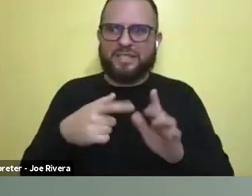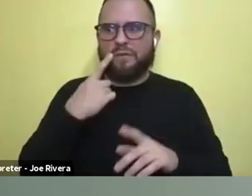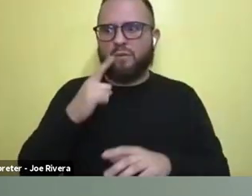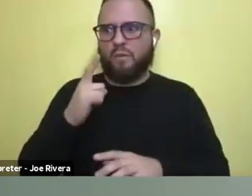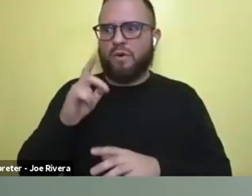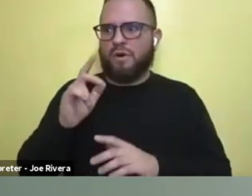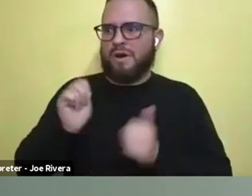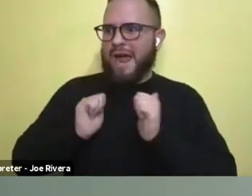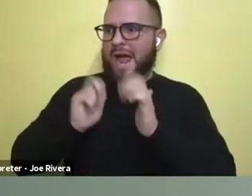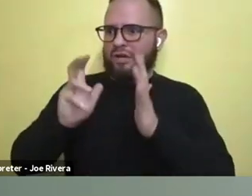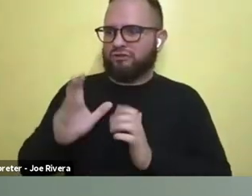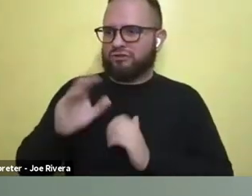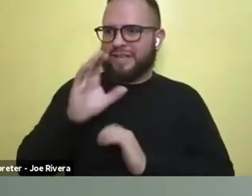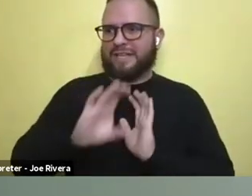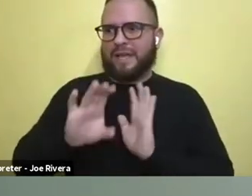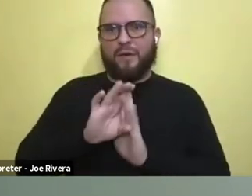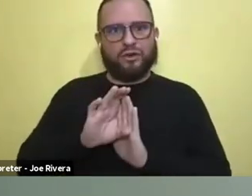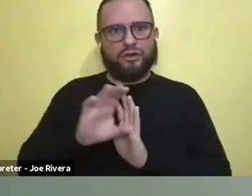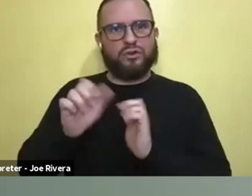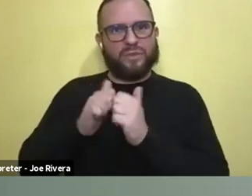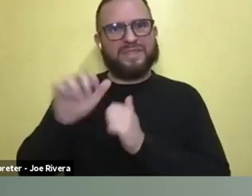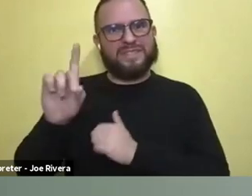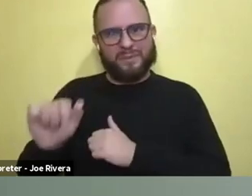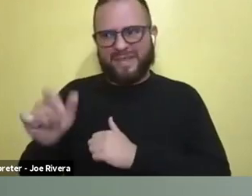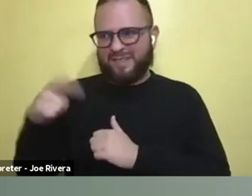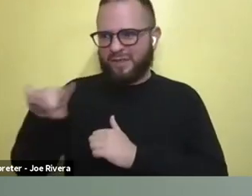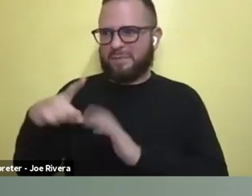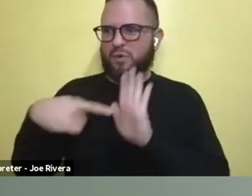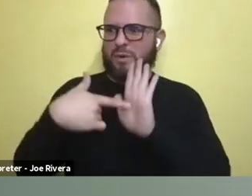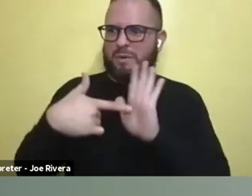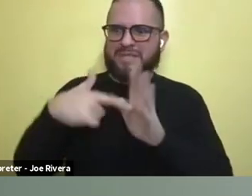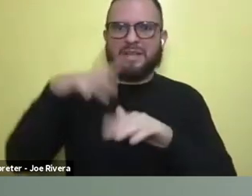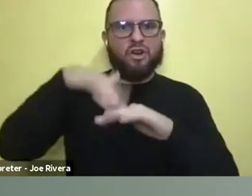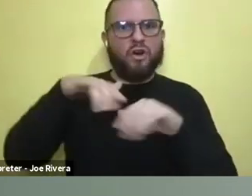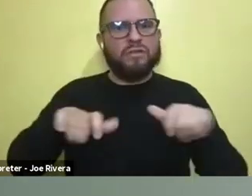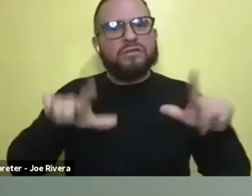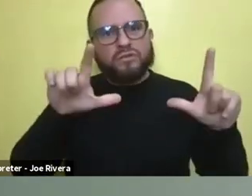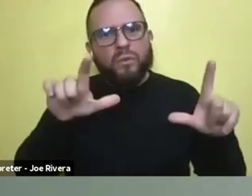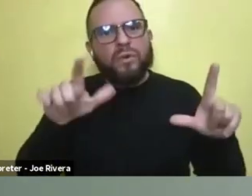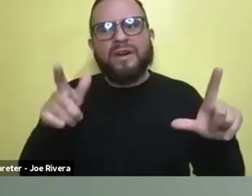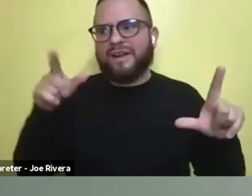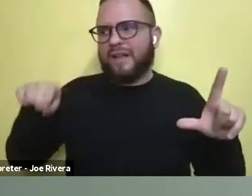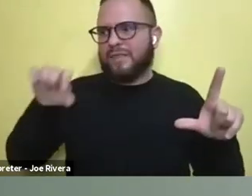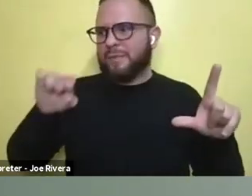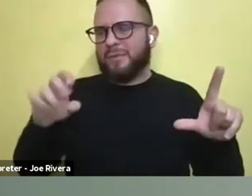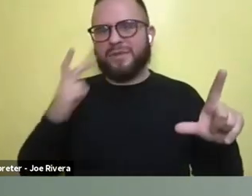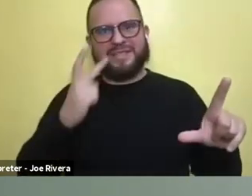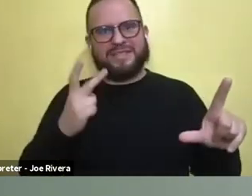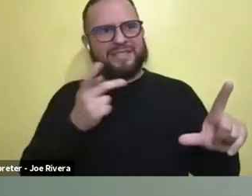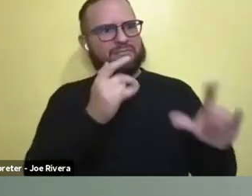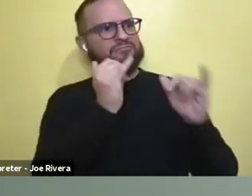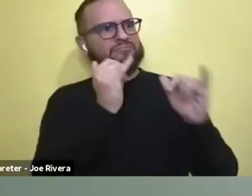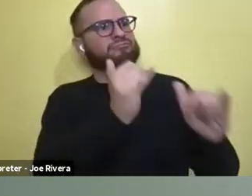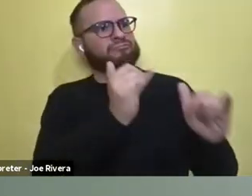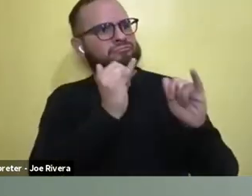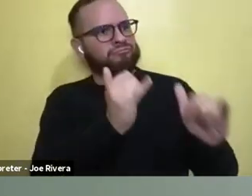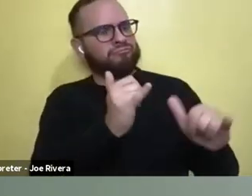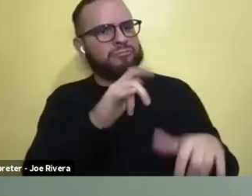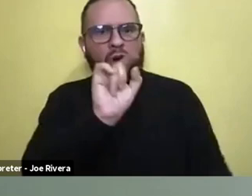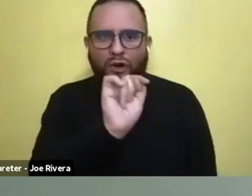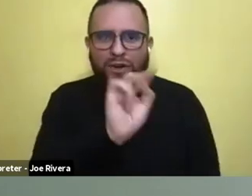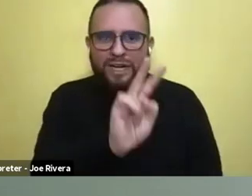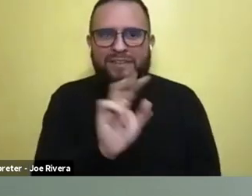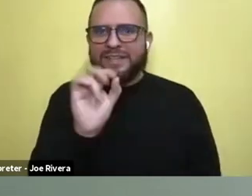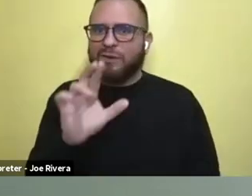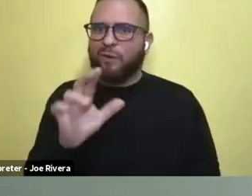be represented on screen and to, you know, be able to see themselves on TV or relate to